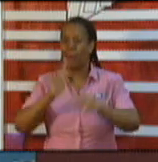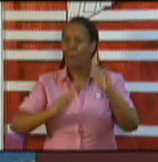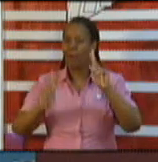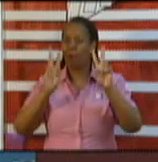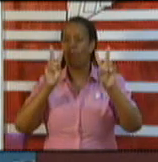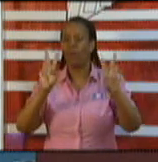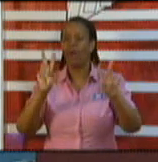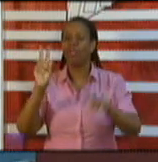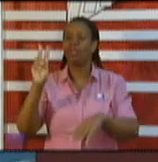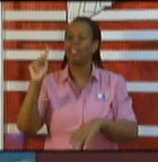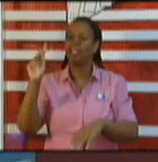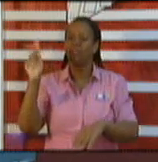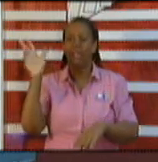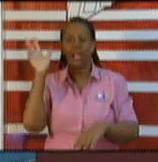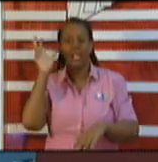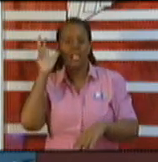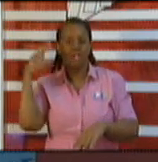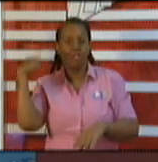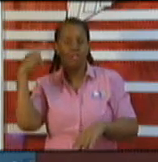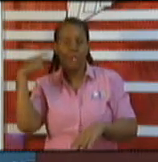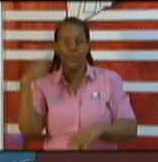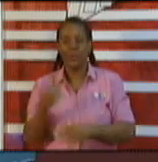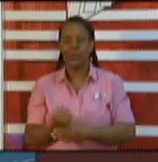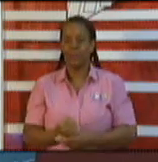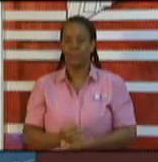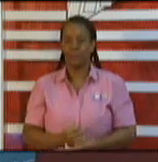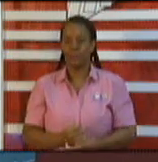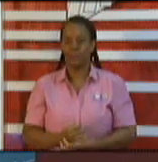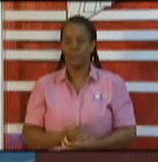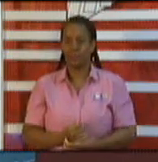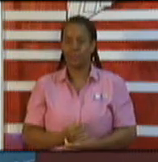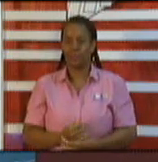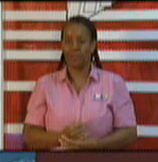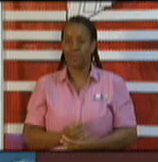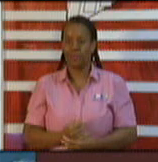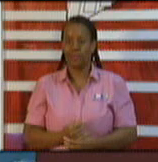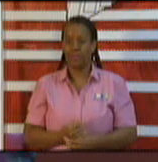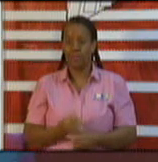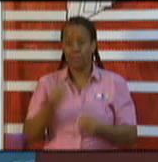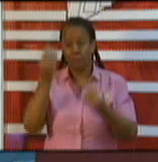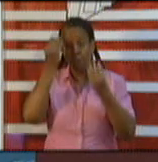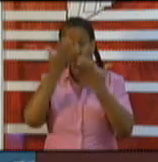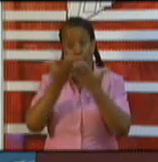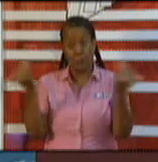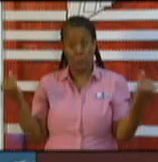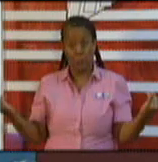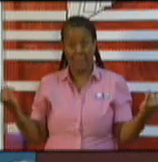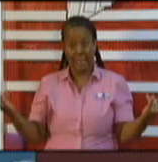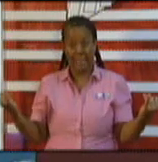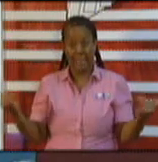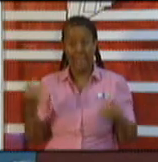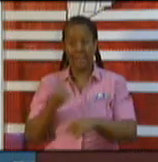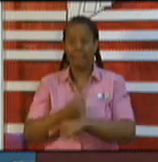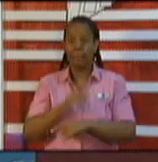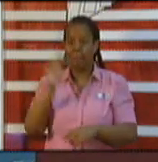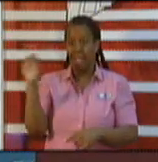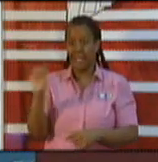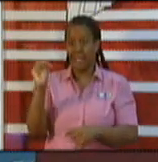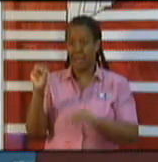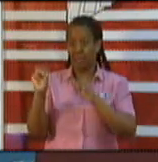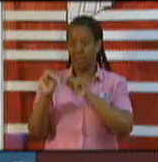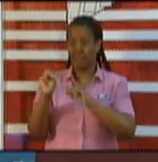members of the viewing and listening public, the clinical update for today, Monday, the 29th of June, 2020, is as follows.